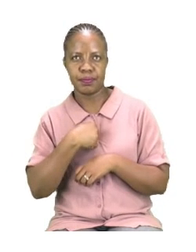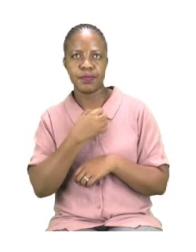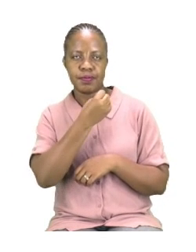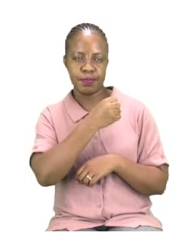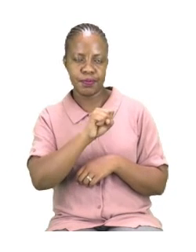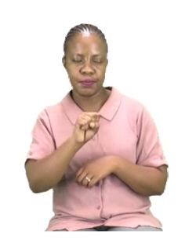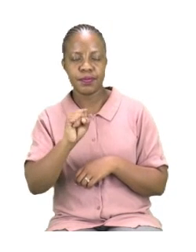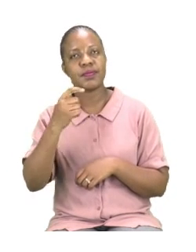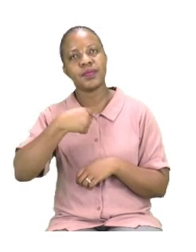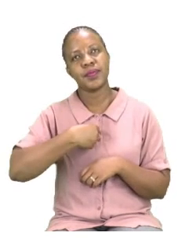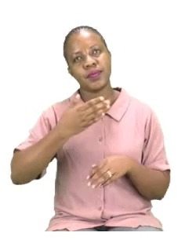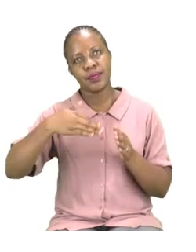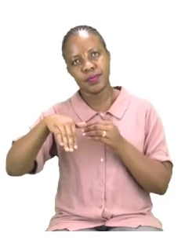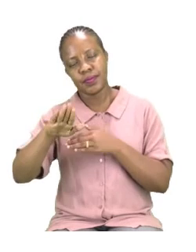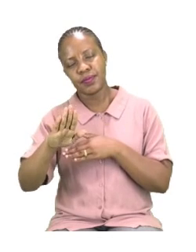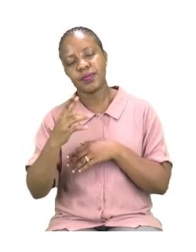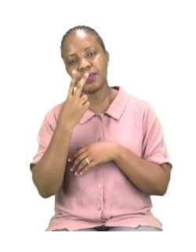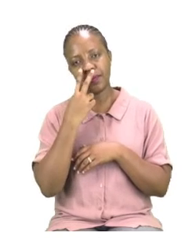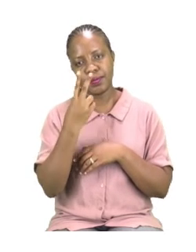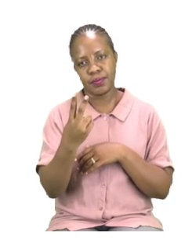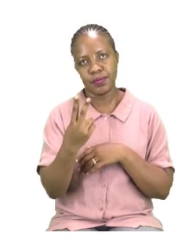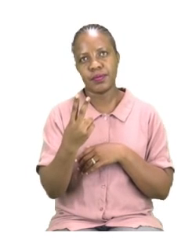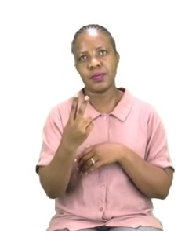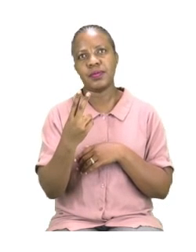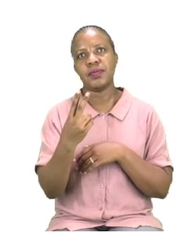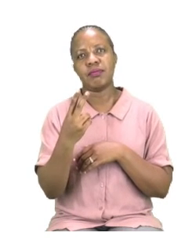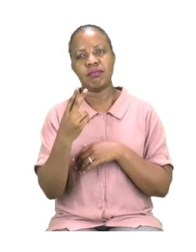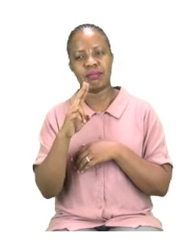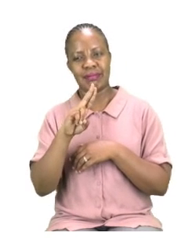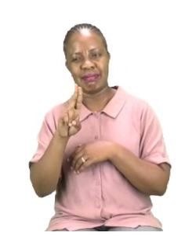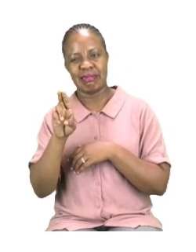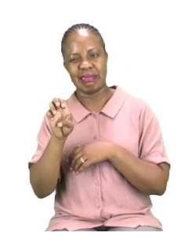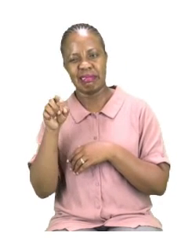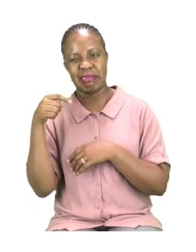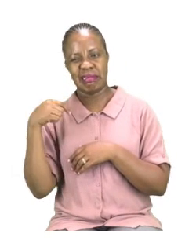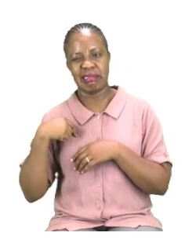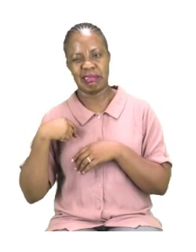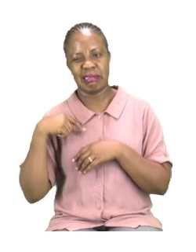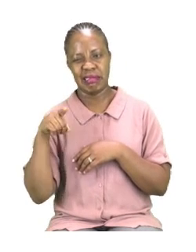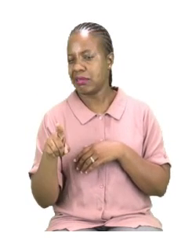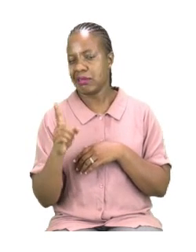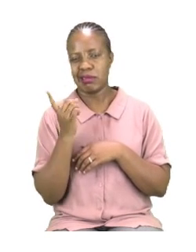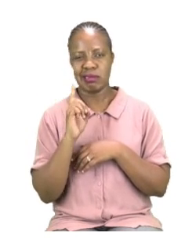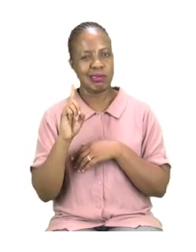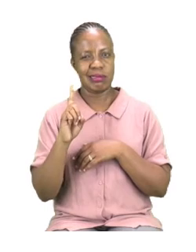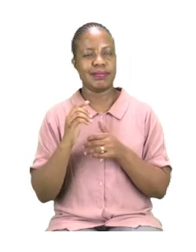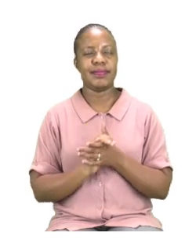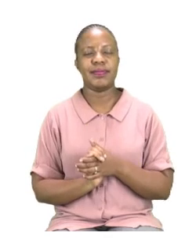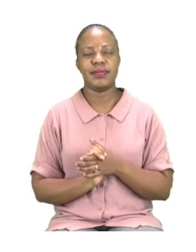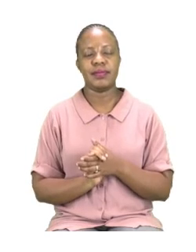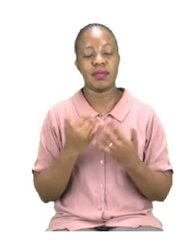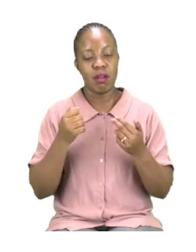to see he. No, that doesn't sound right. Let us try and use